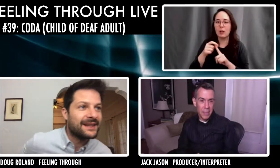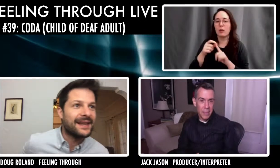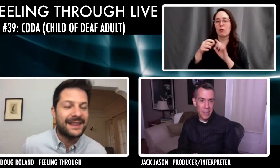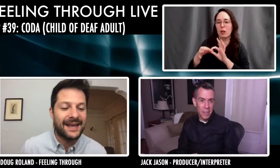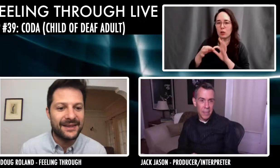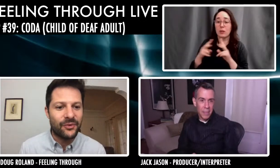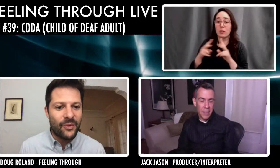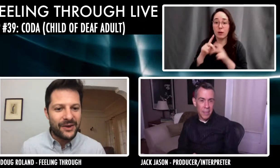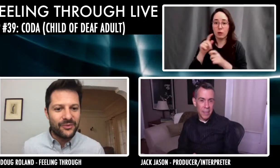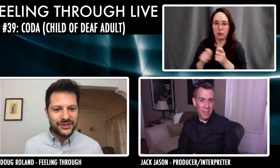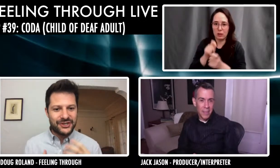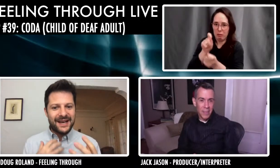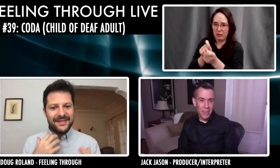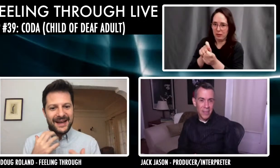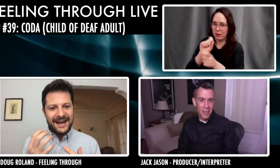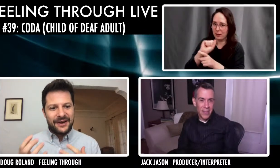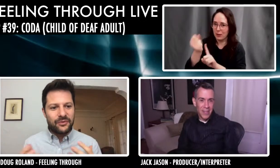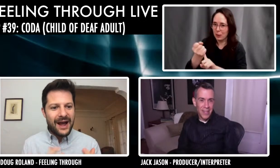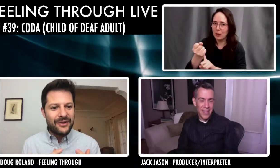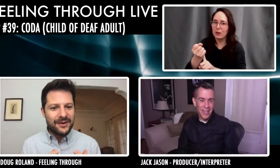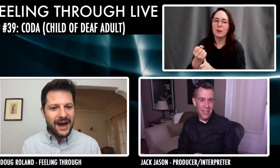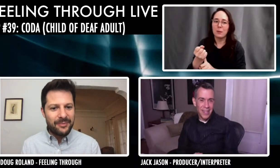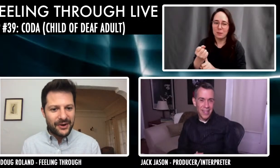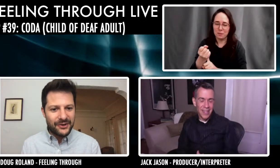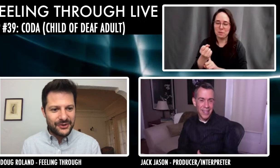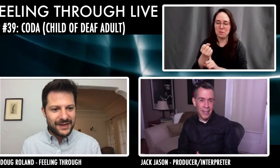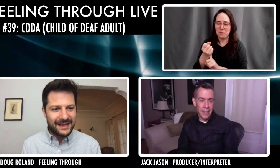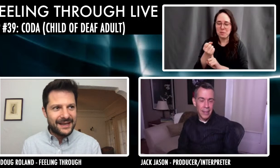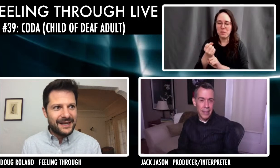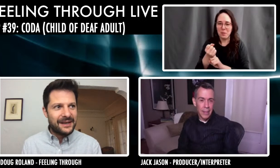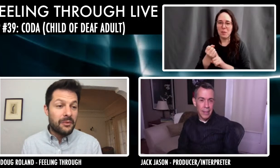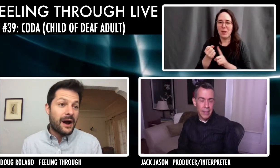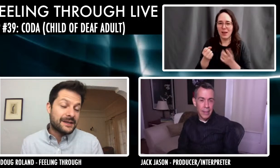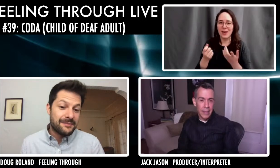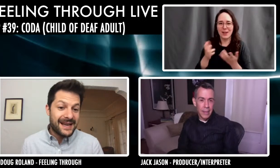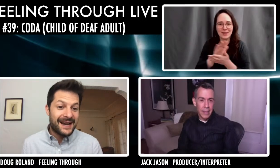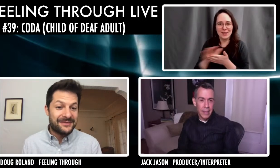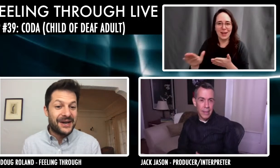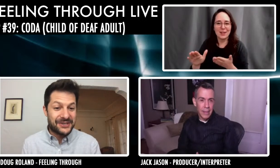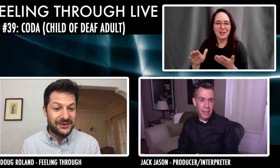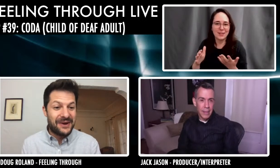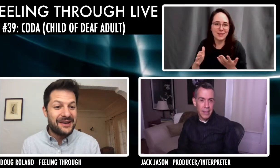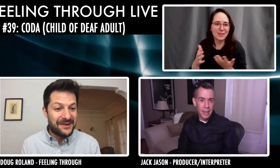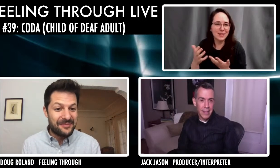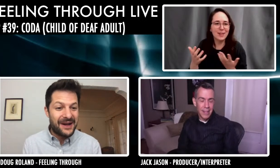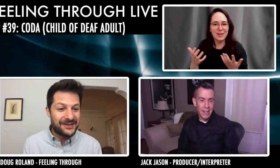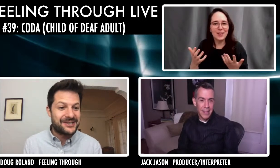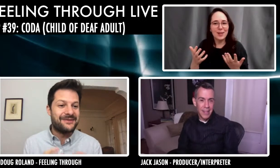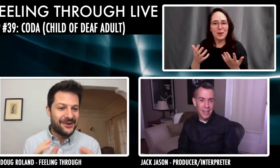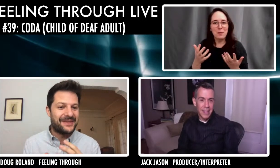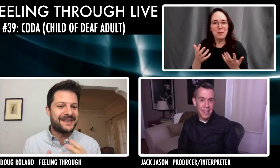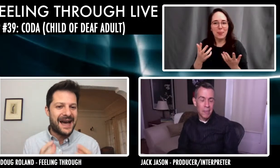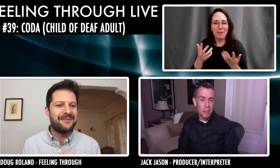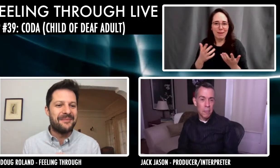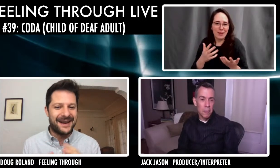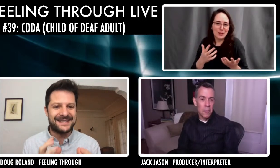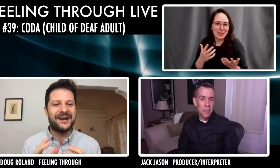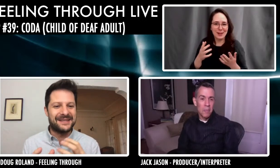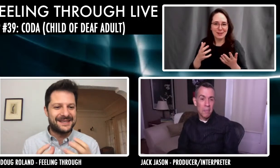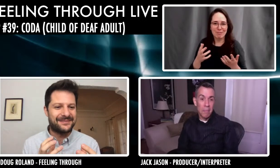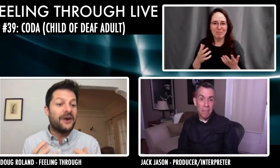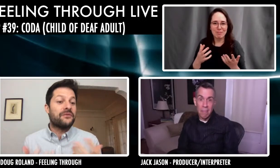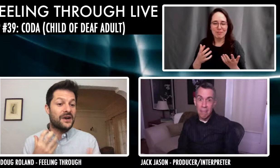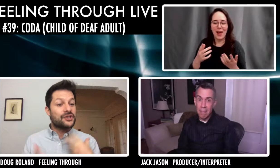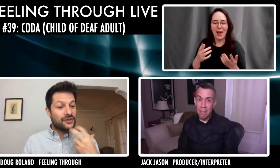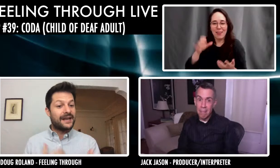love the, like that, the way in which that kind of roundabout, but also like to me, kind of touching way of an apology, even though at the time it might've